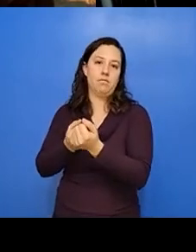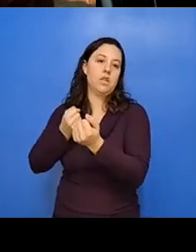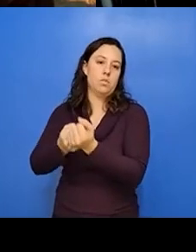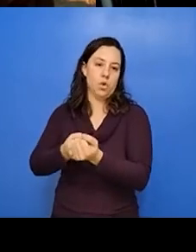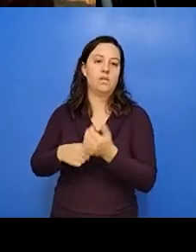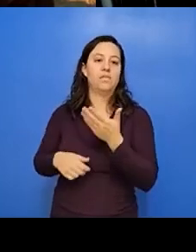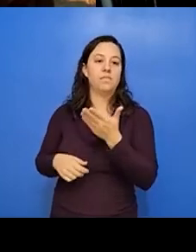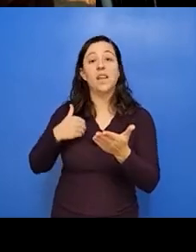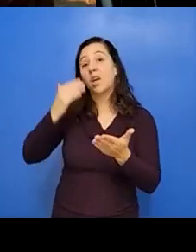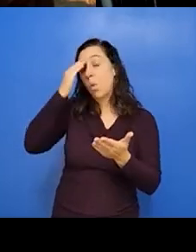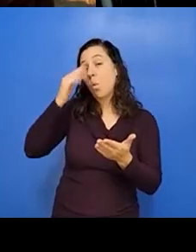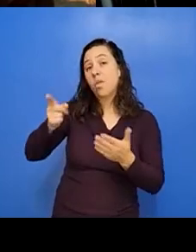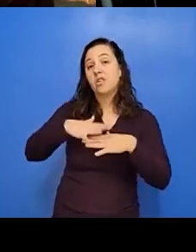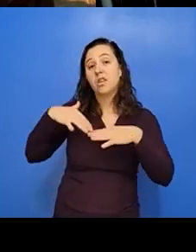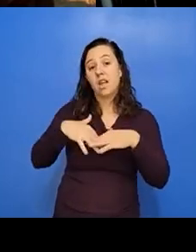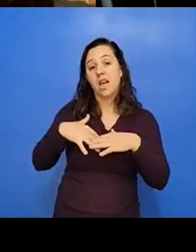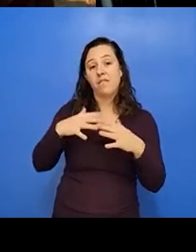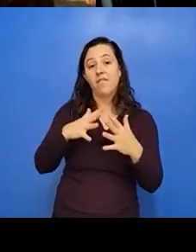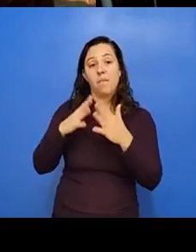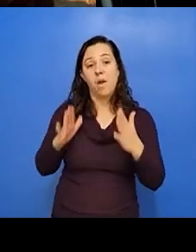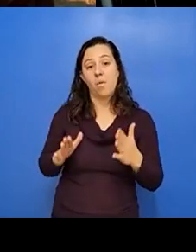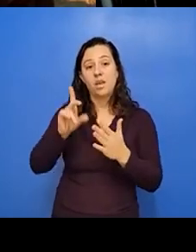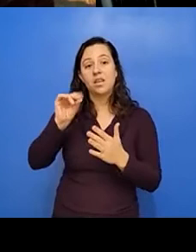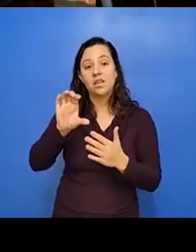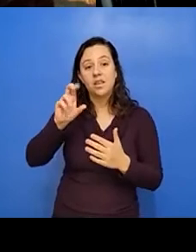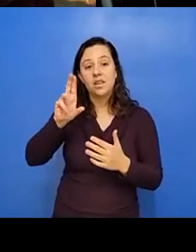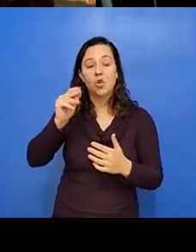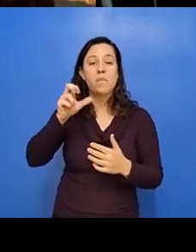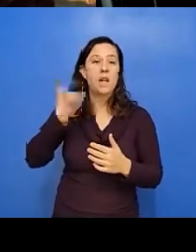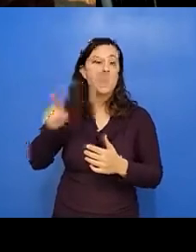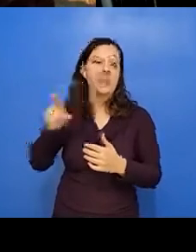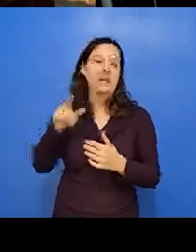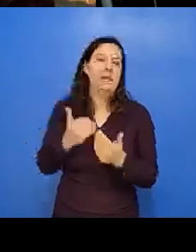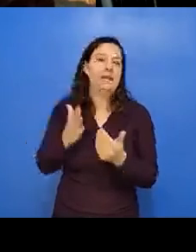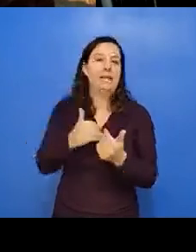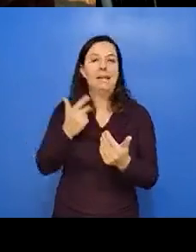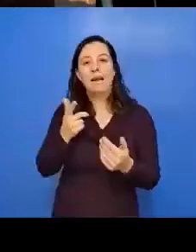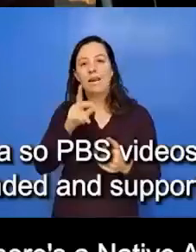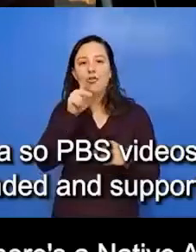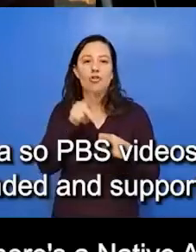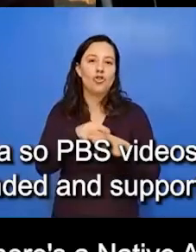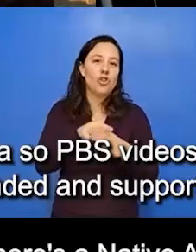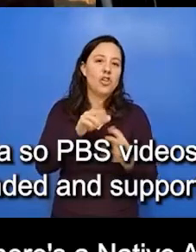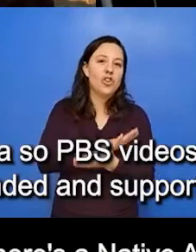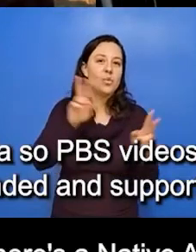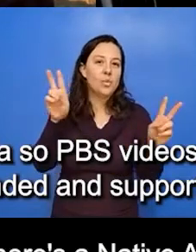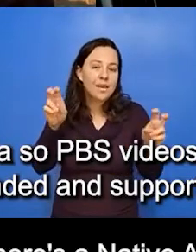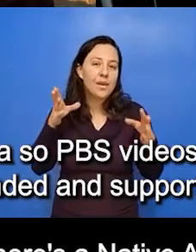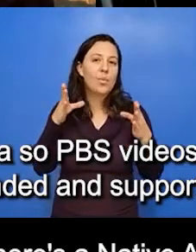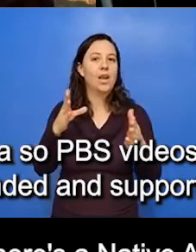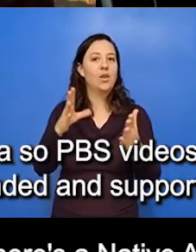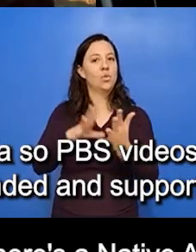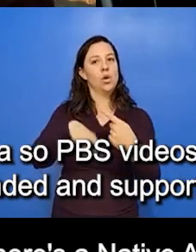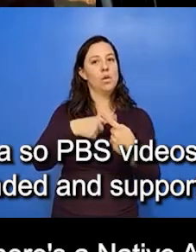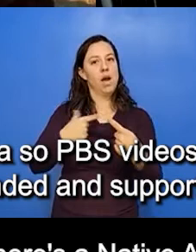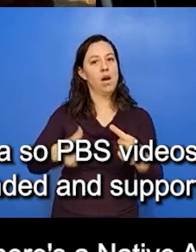American documentary. That's an easy cheat sheet way to learn about native peoples is to watch a media made by us. So making